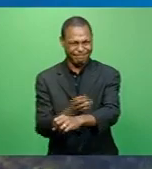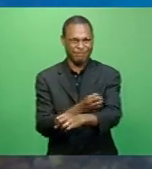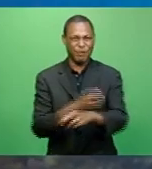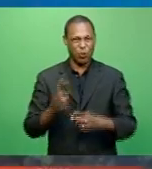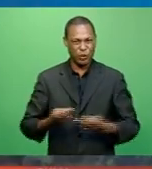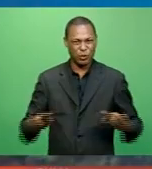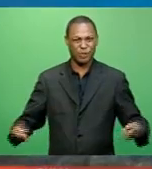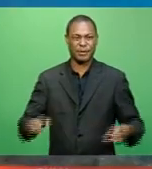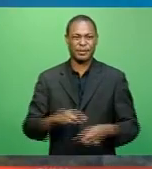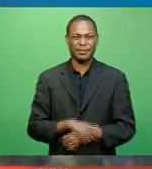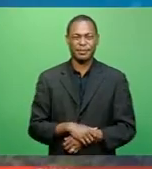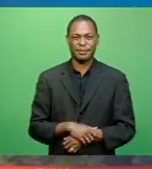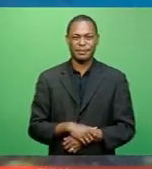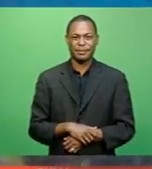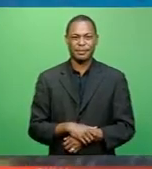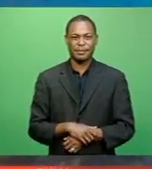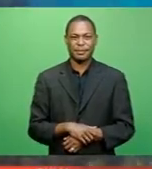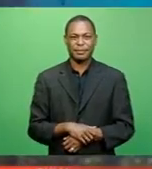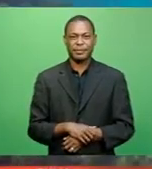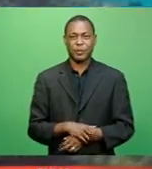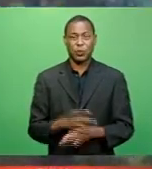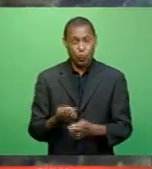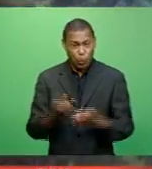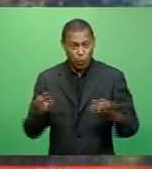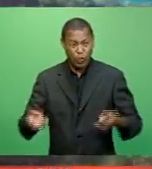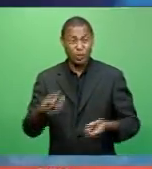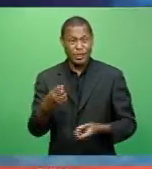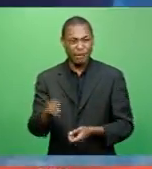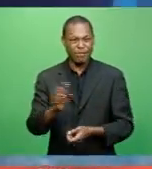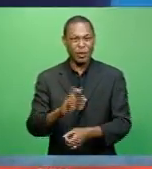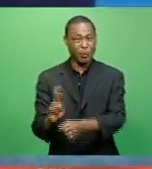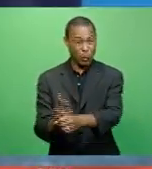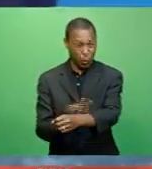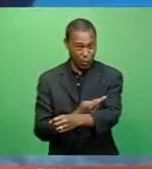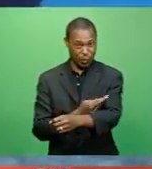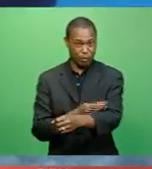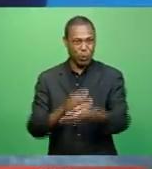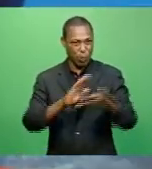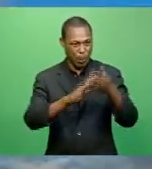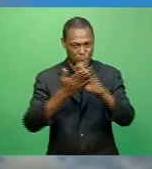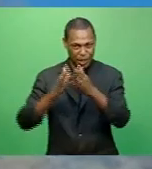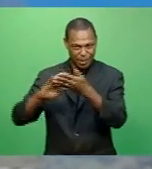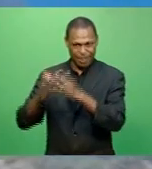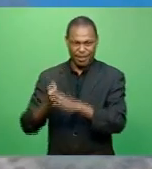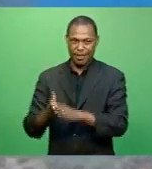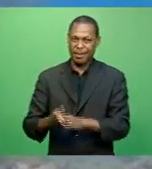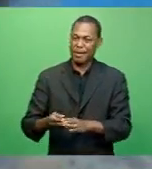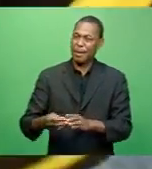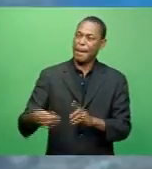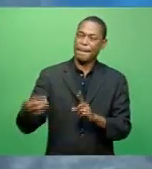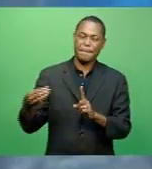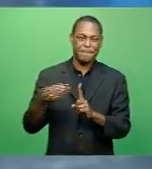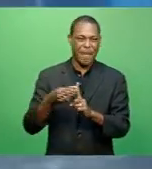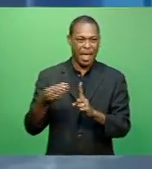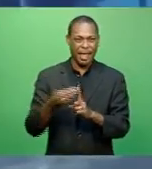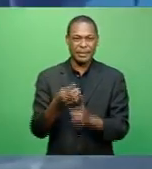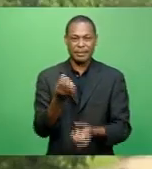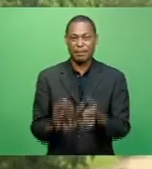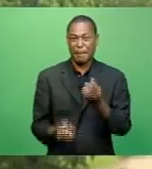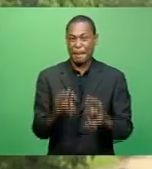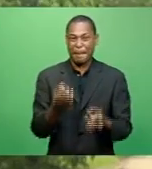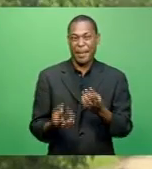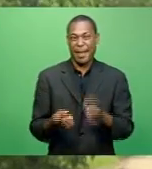Restoring and enhancing the structural diversity of coral reef communities is a priority for the Mbenga Lagoon Initiative.